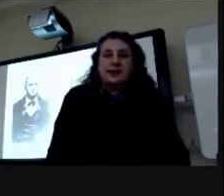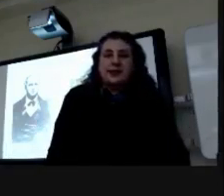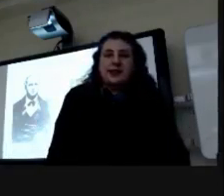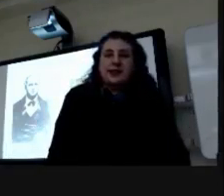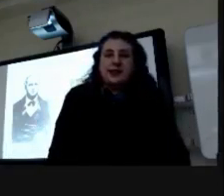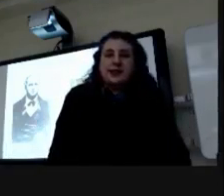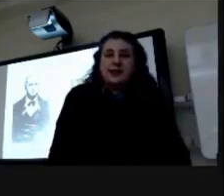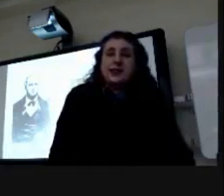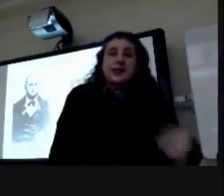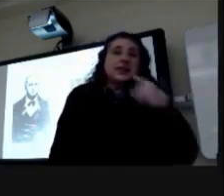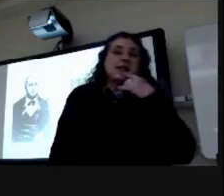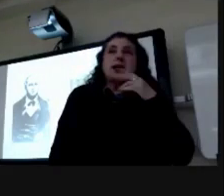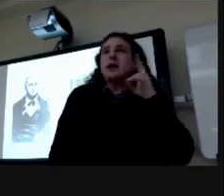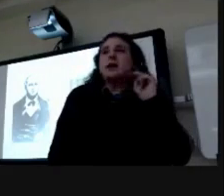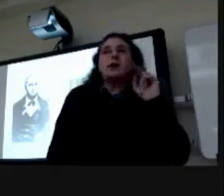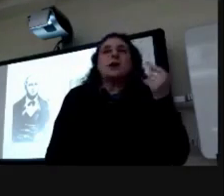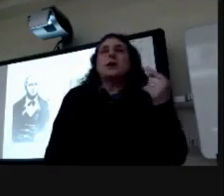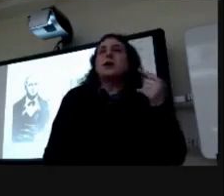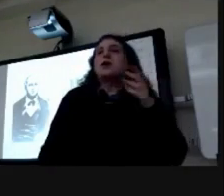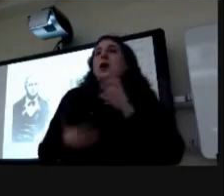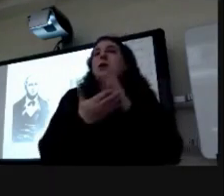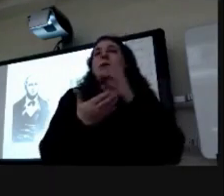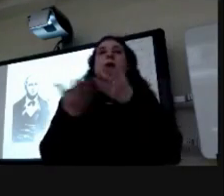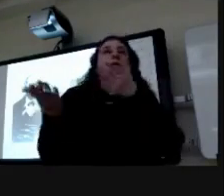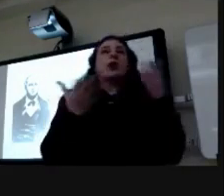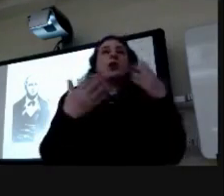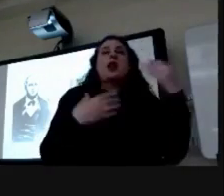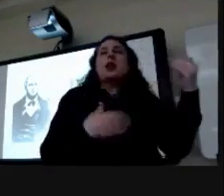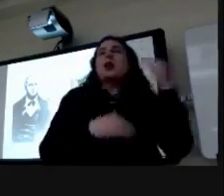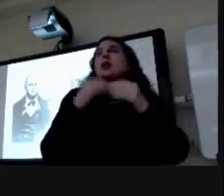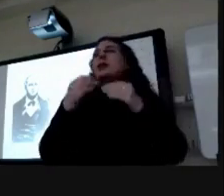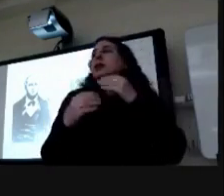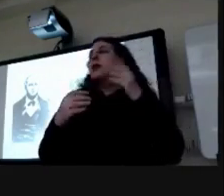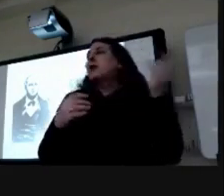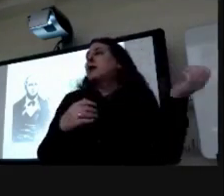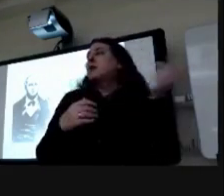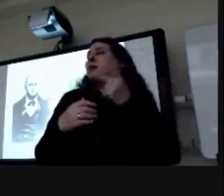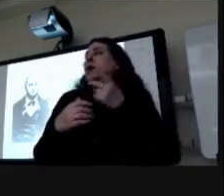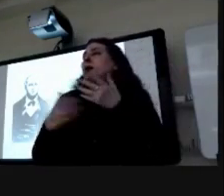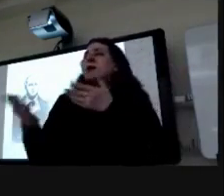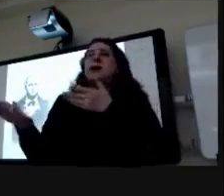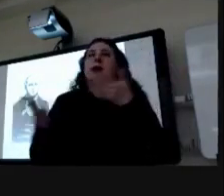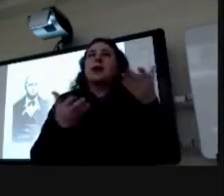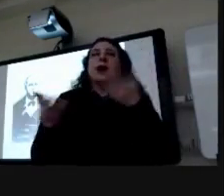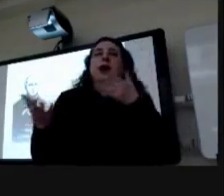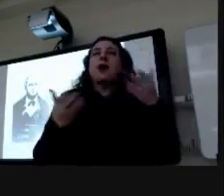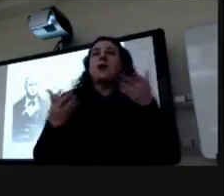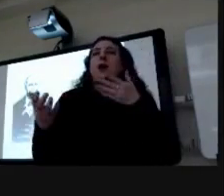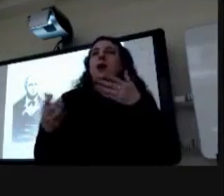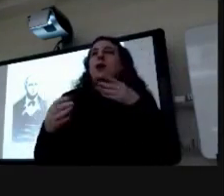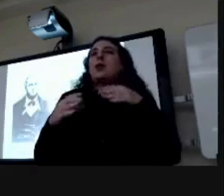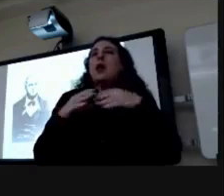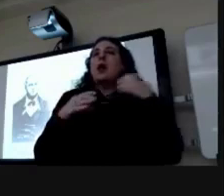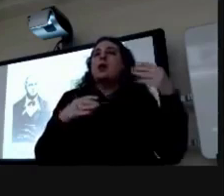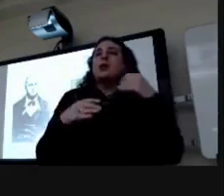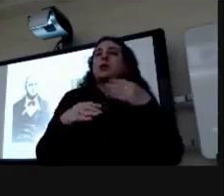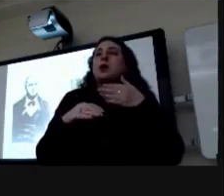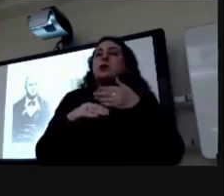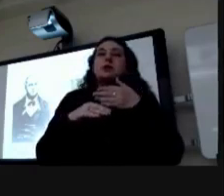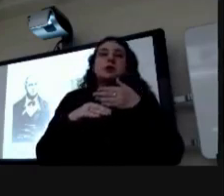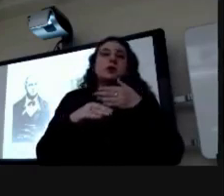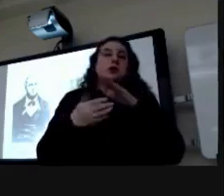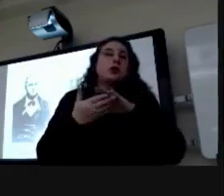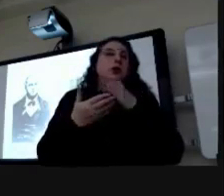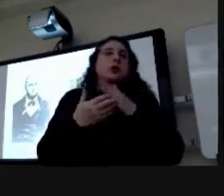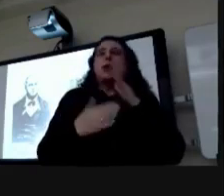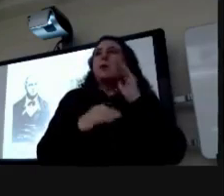he he said he was no good as a bottle carrier and left the building he returned however to help carry out the stove um unfortunately the building